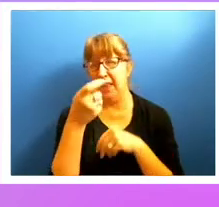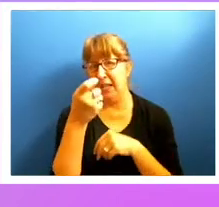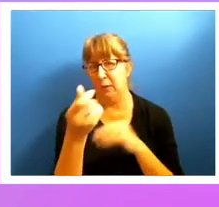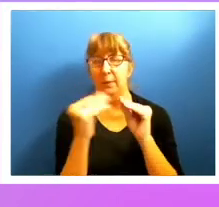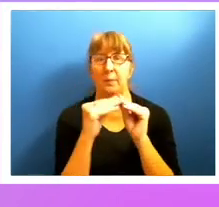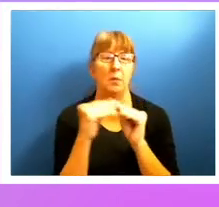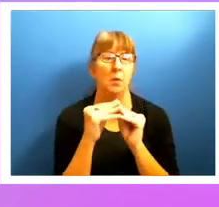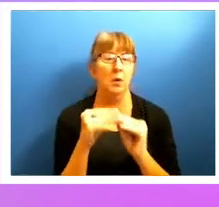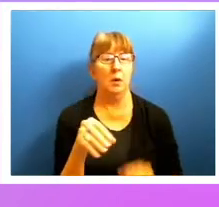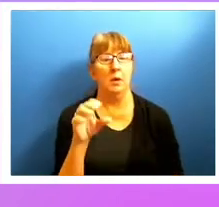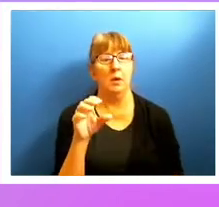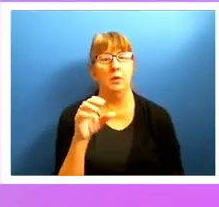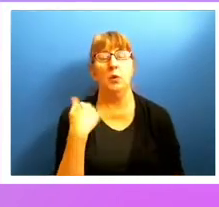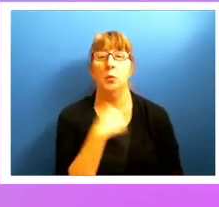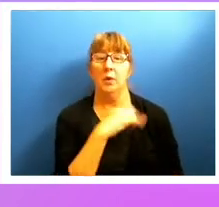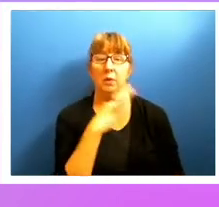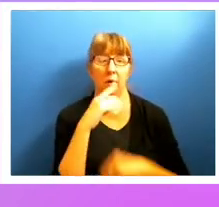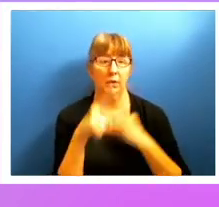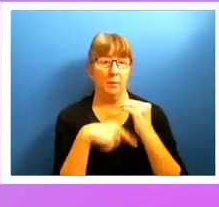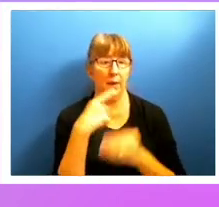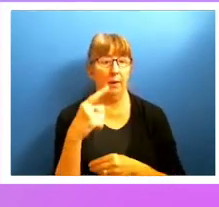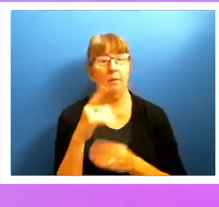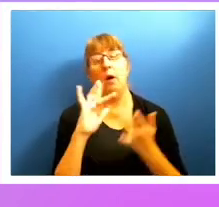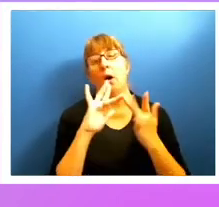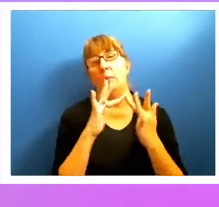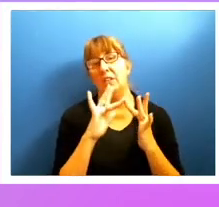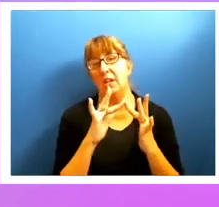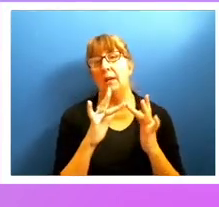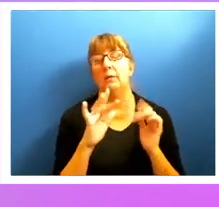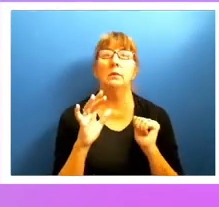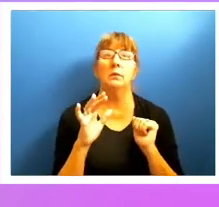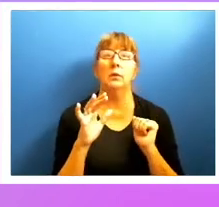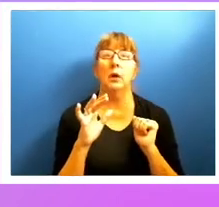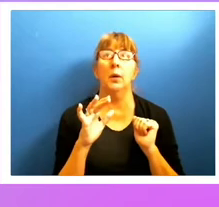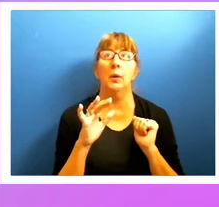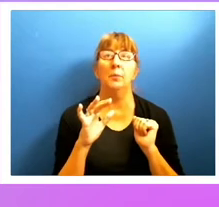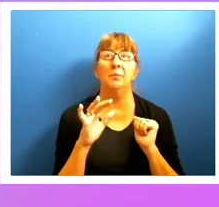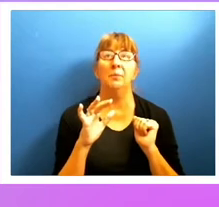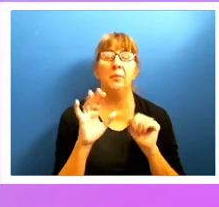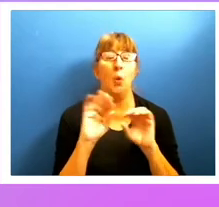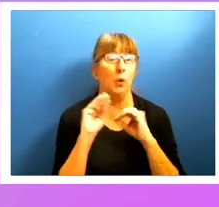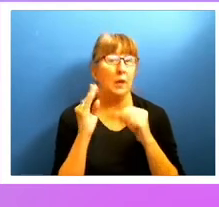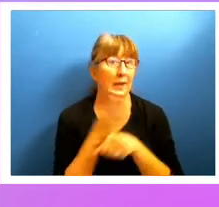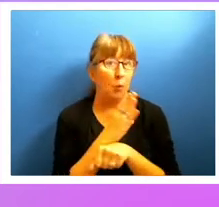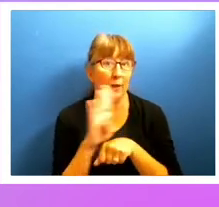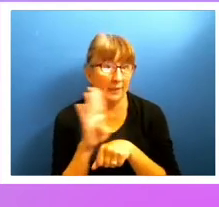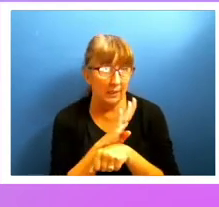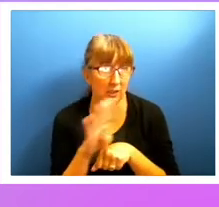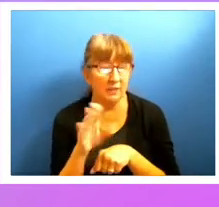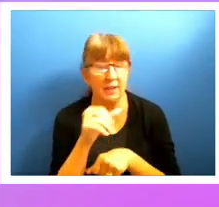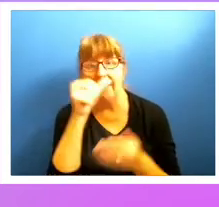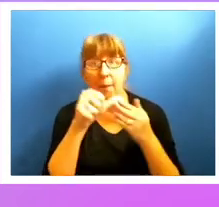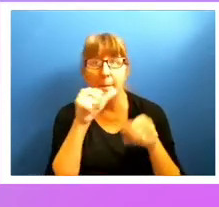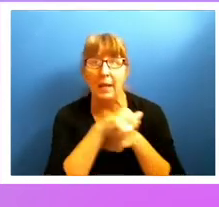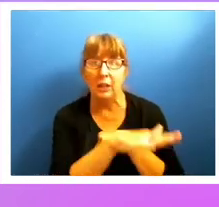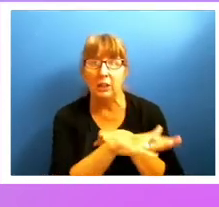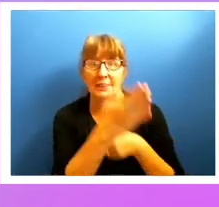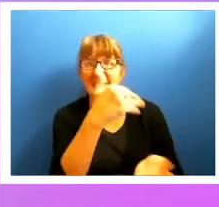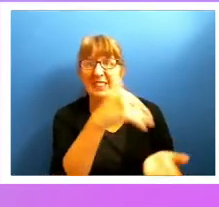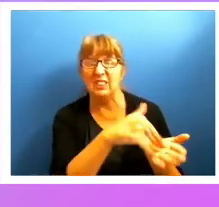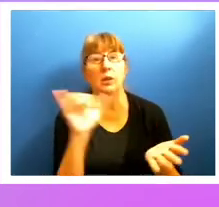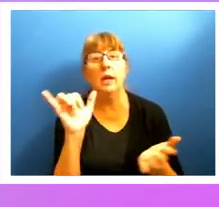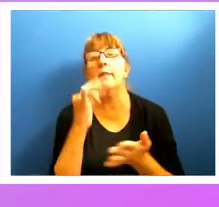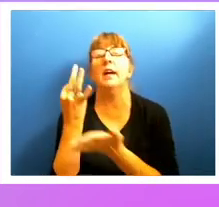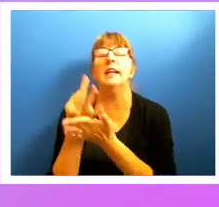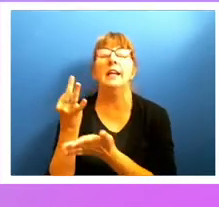omni-channel organizations, organizations that would have perhaps a mail-in center. And let's use financial as an example.